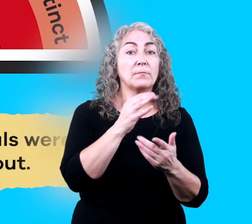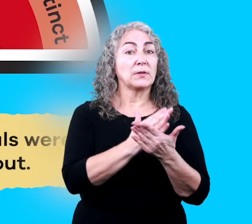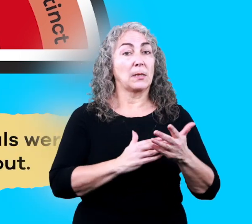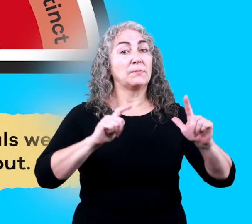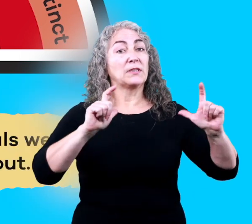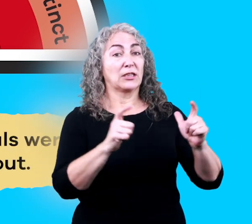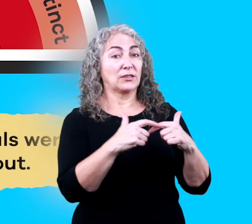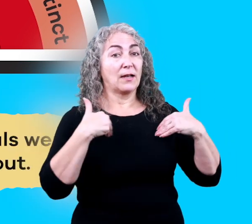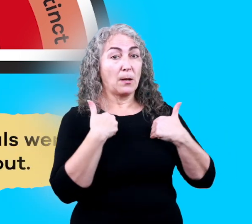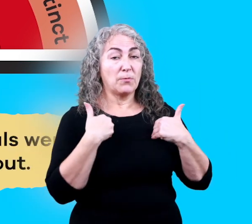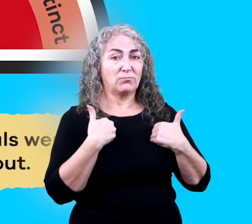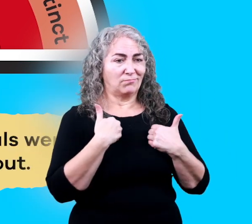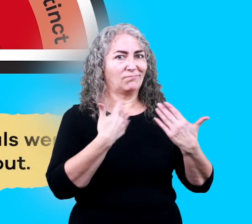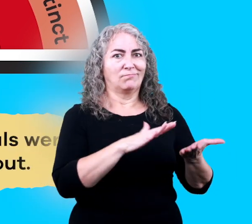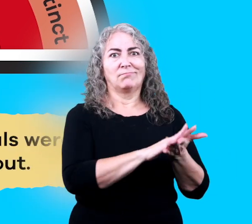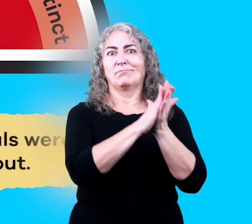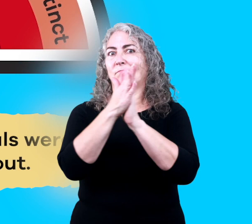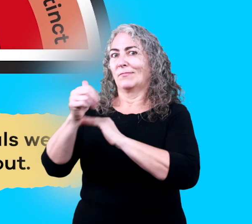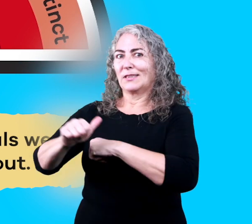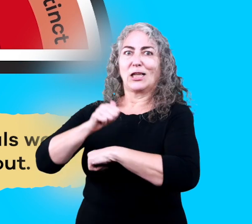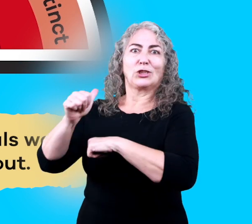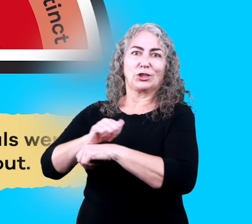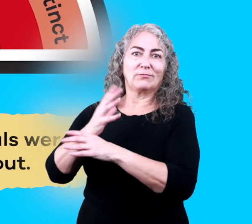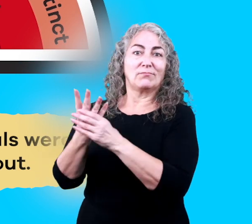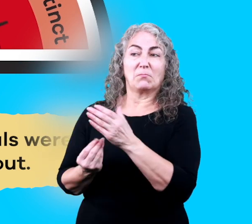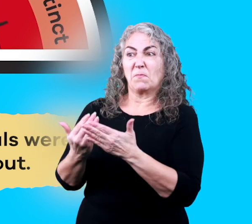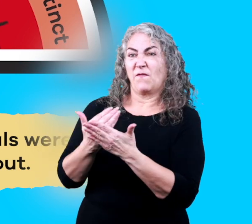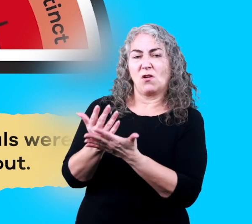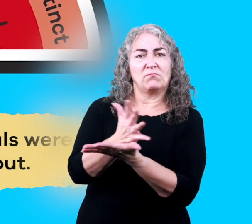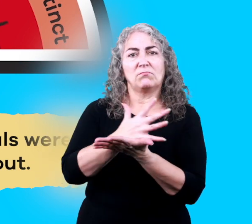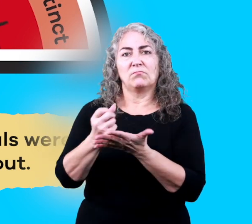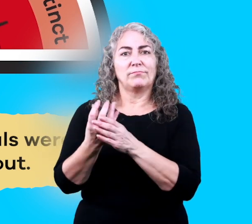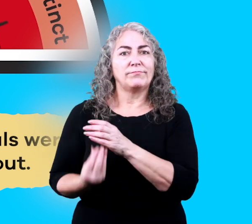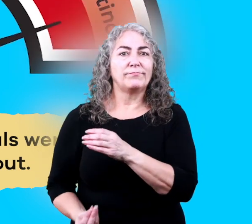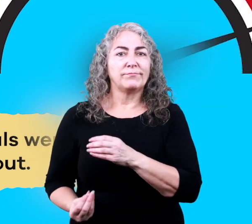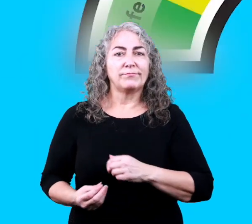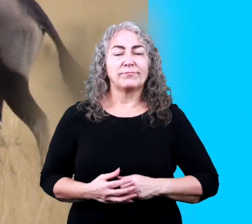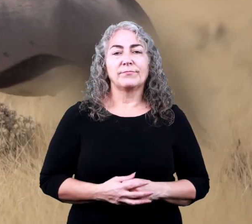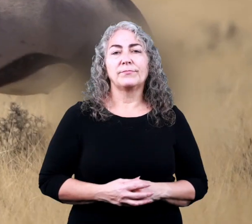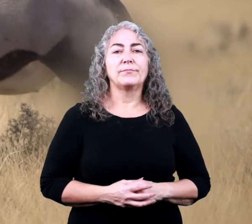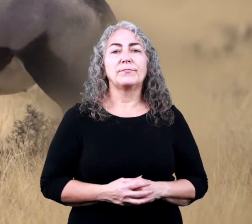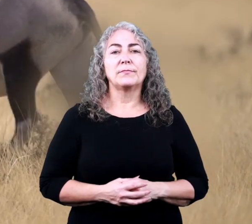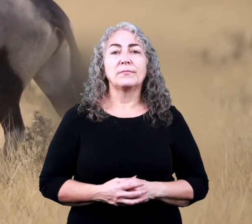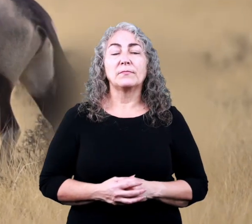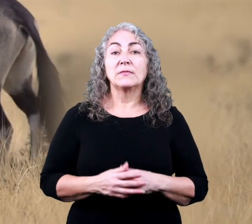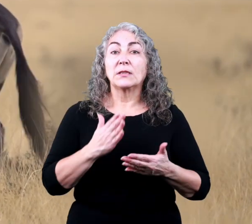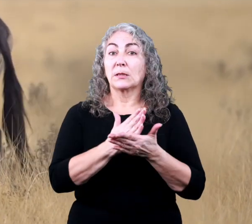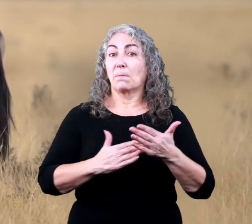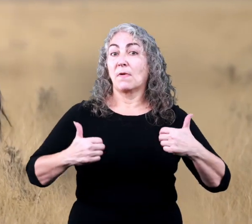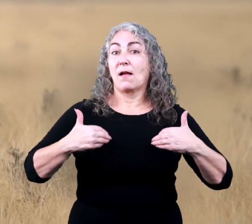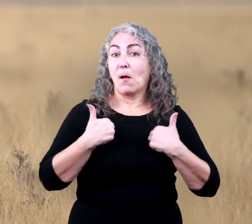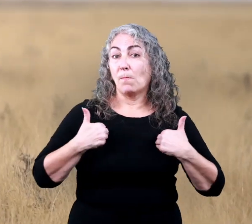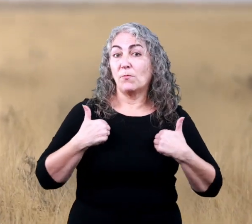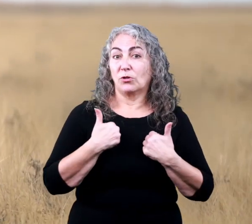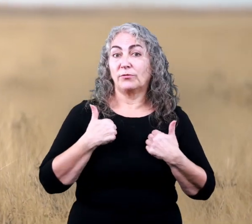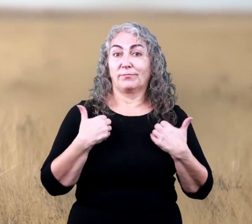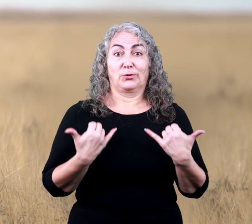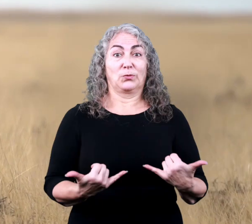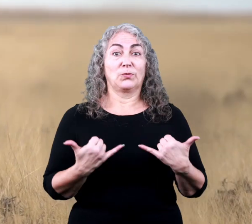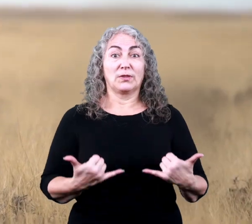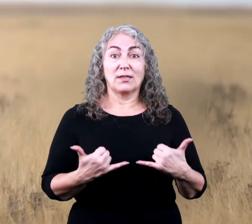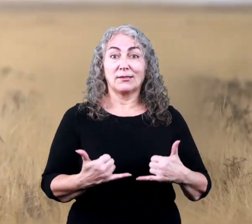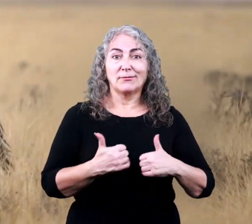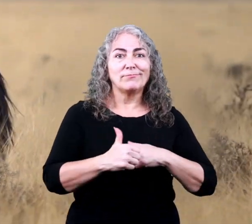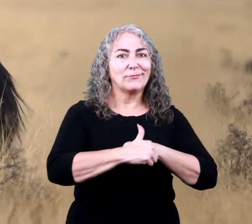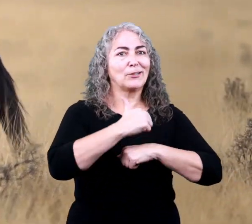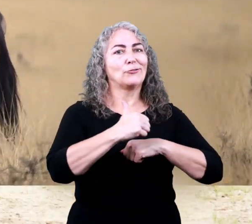most extinct animals were endangered before they died out today some animals are so